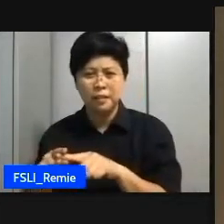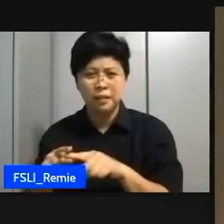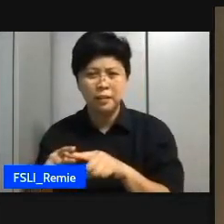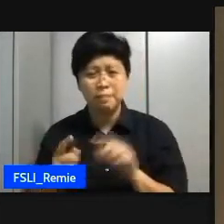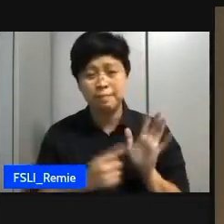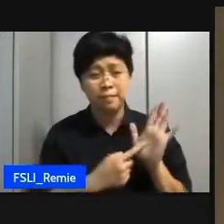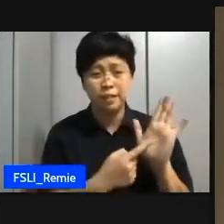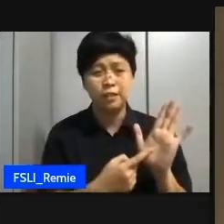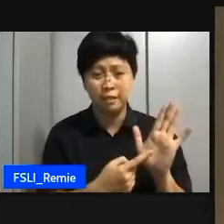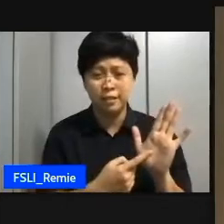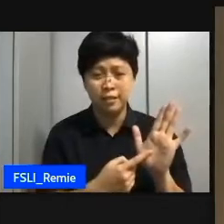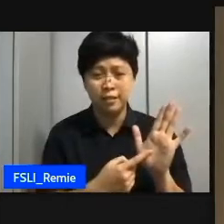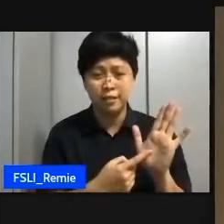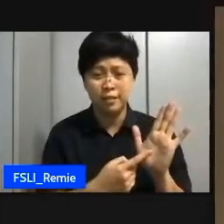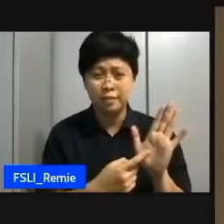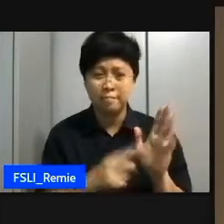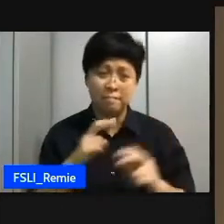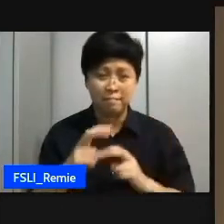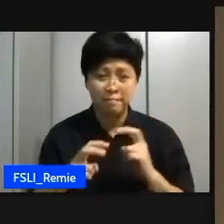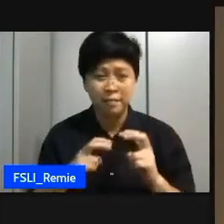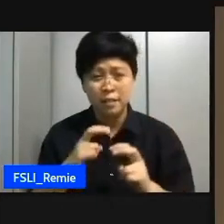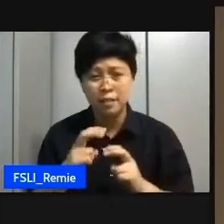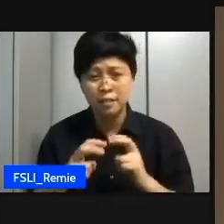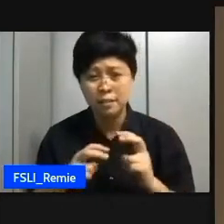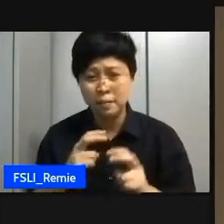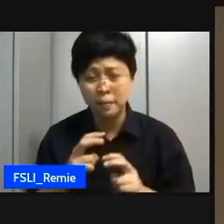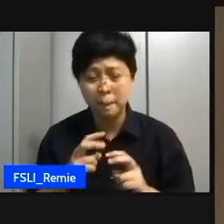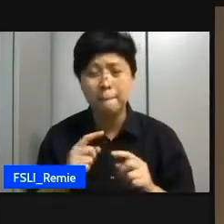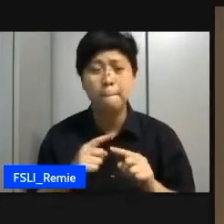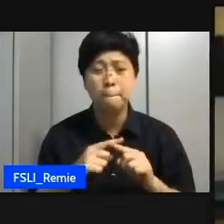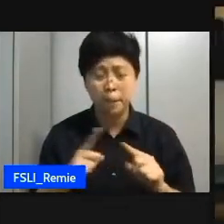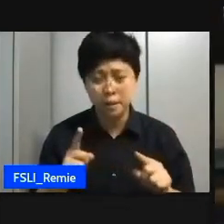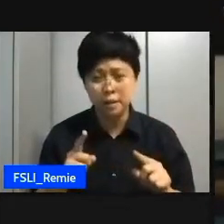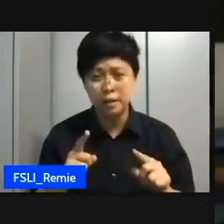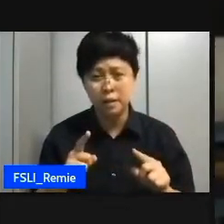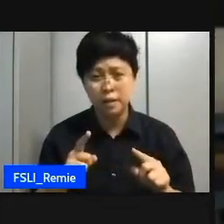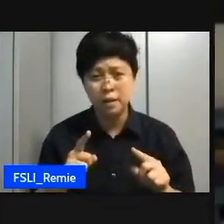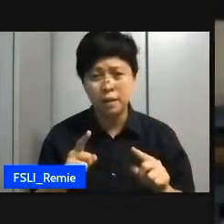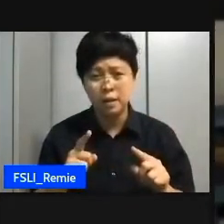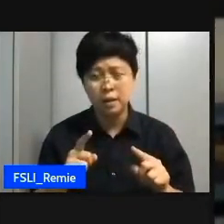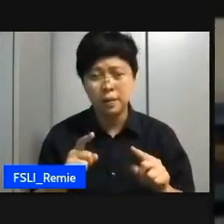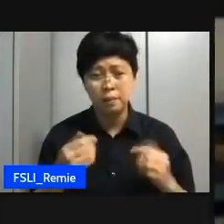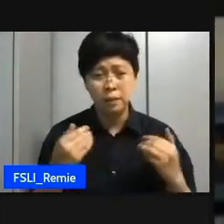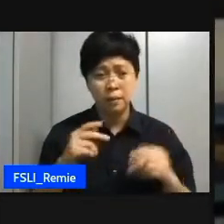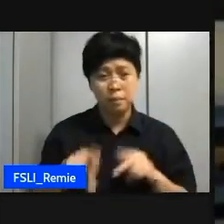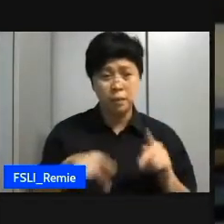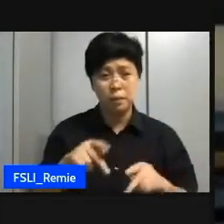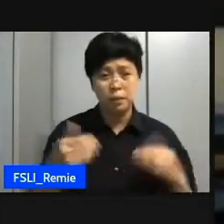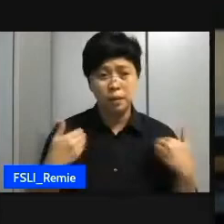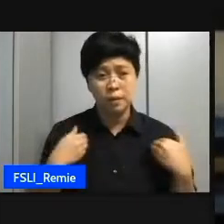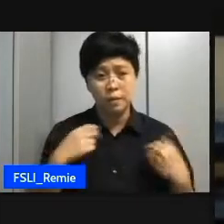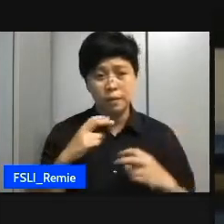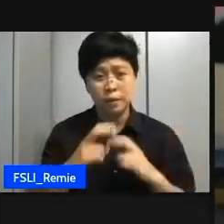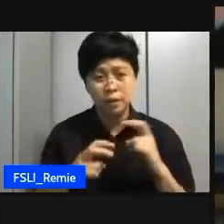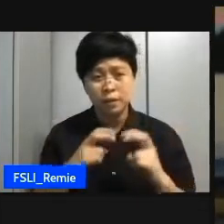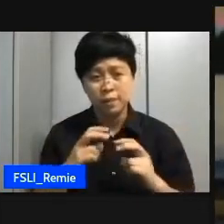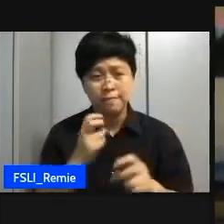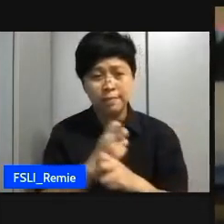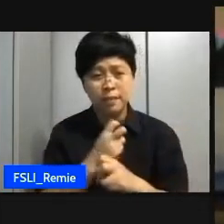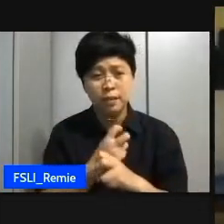manifestations of the condition but generally those with autism have difficulty